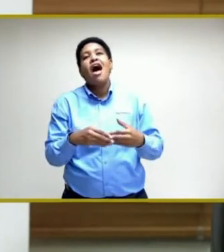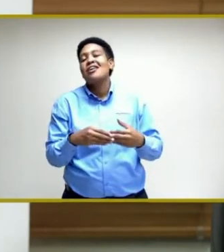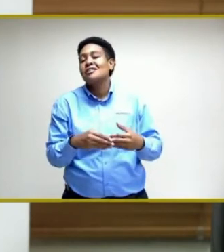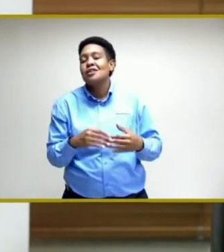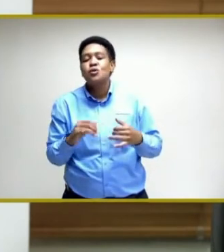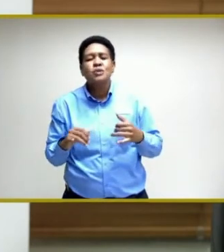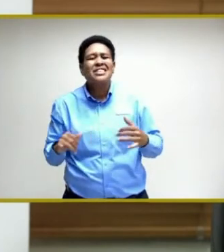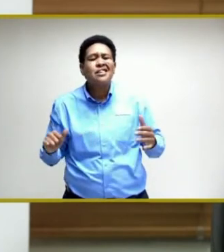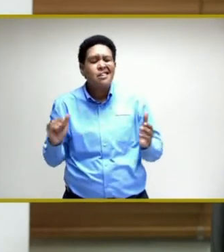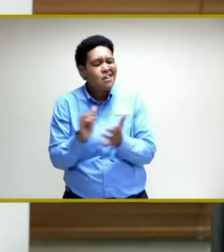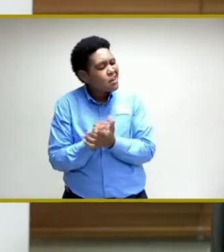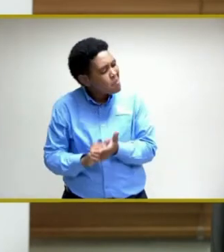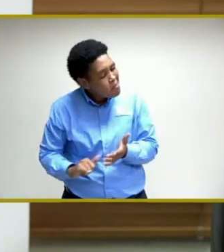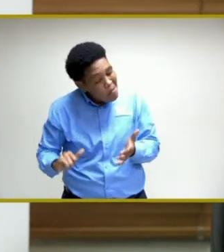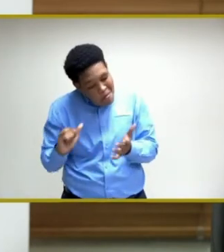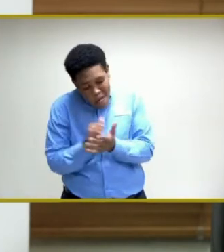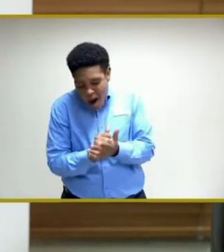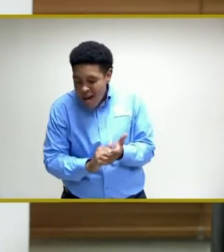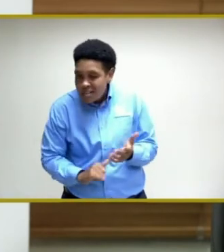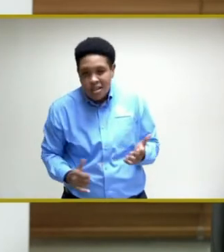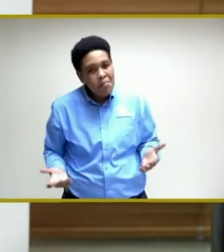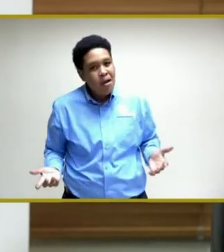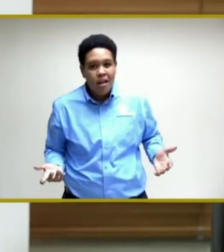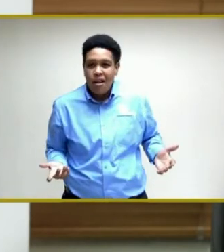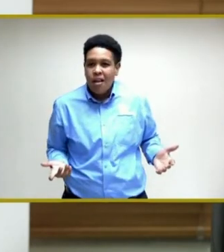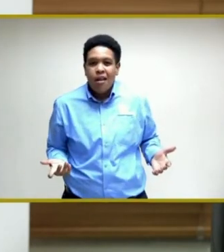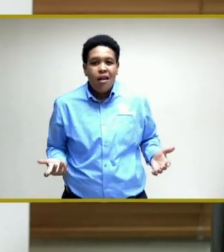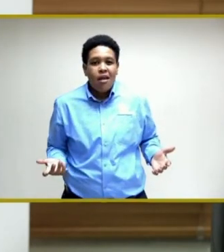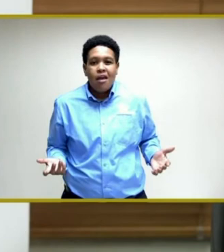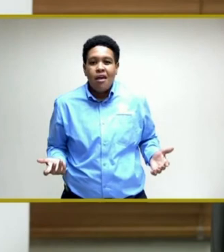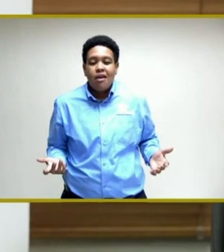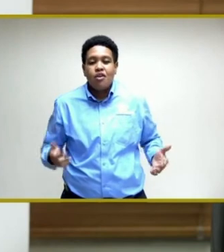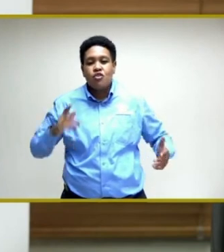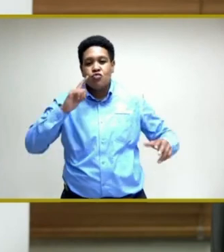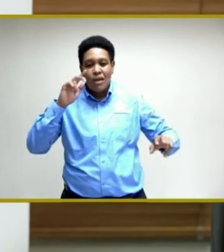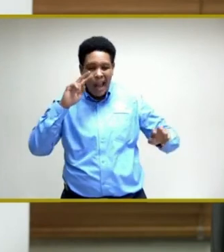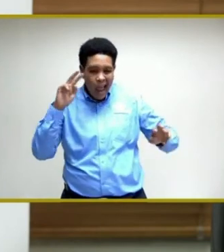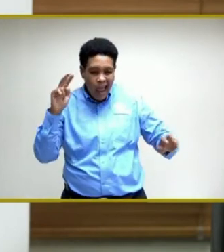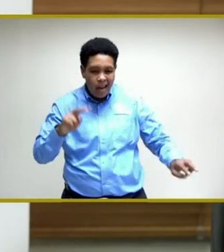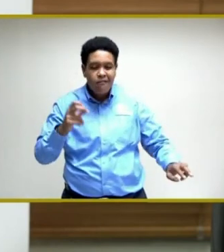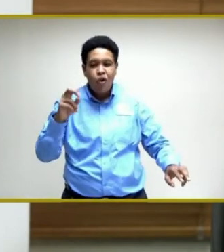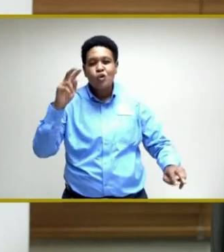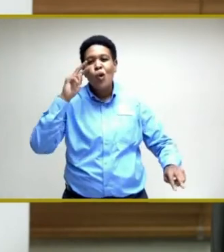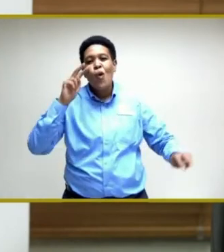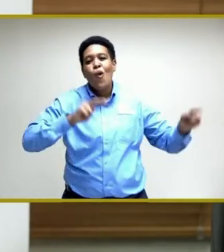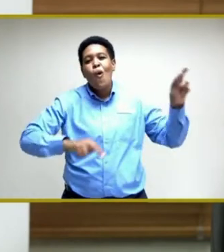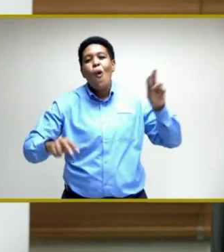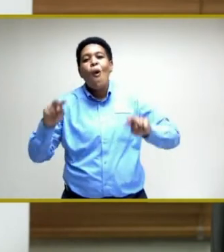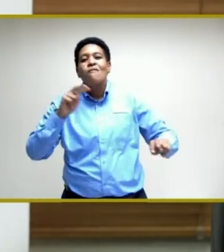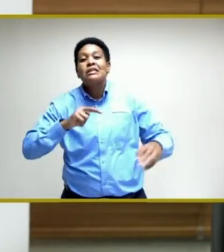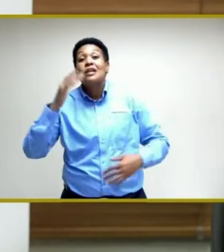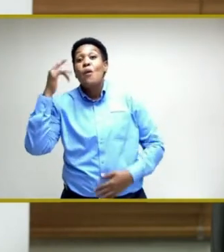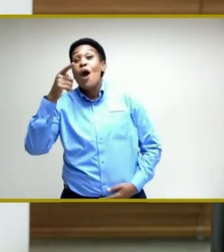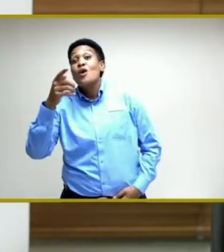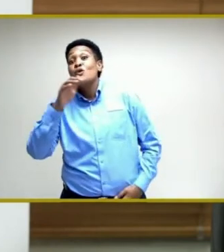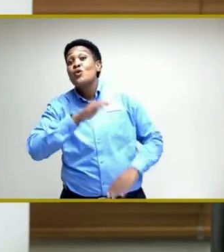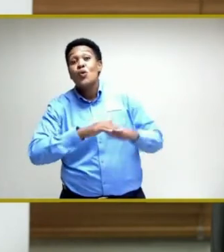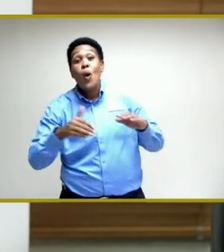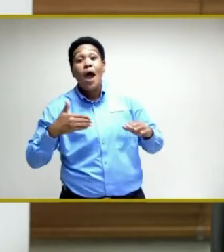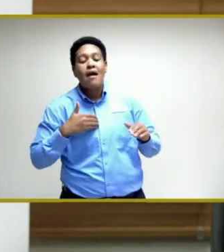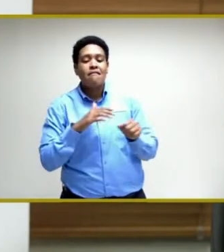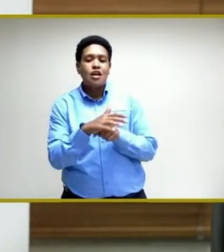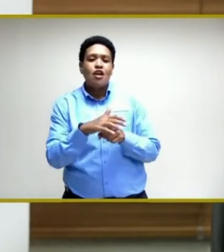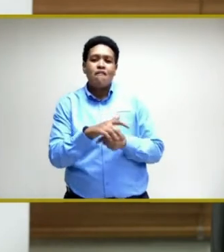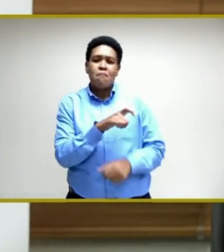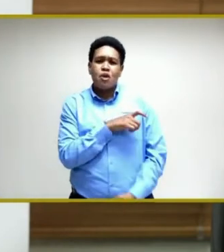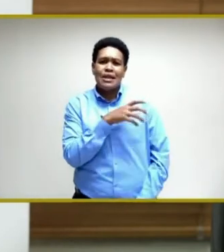to enforce or to oversee because you don't have enough policemen